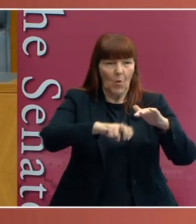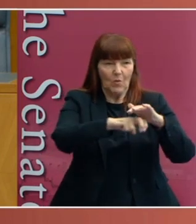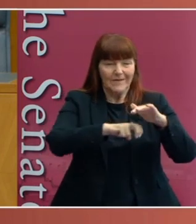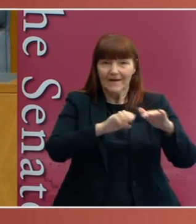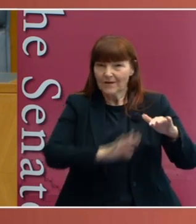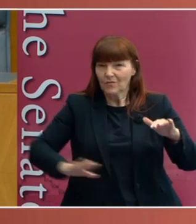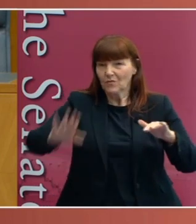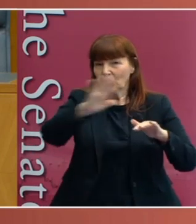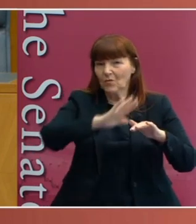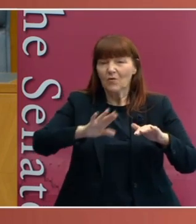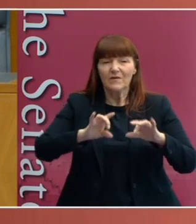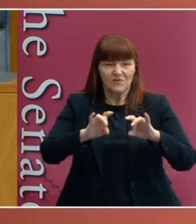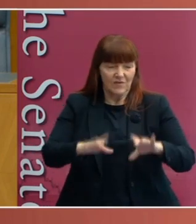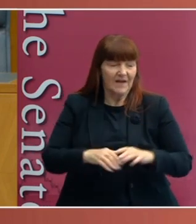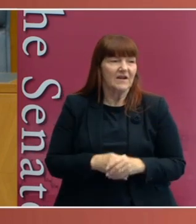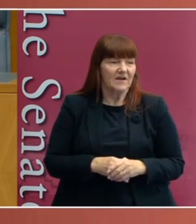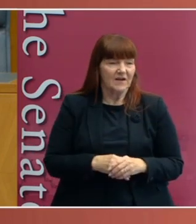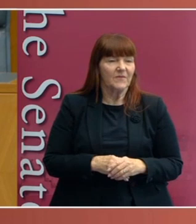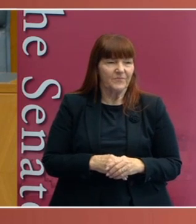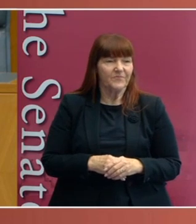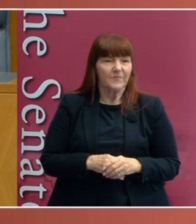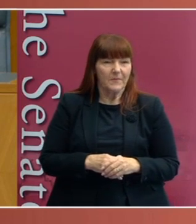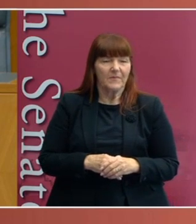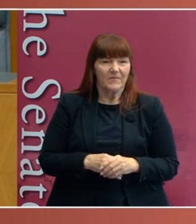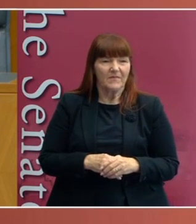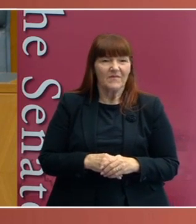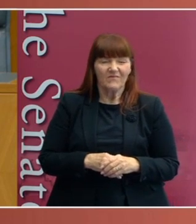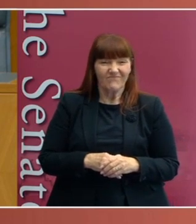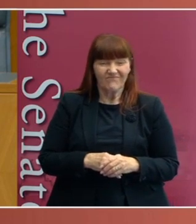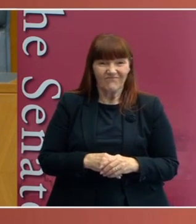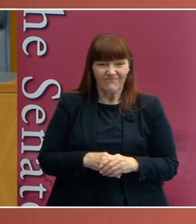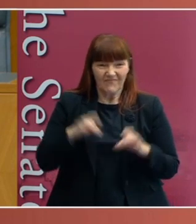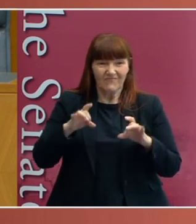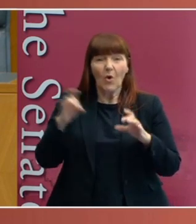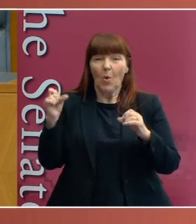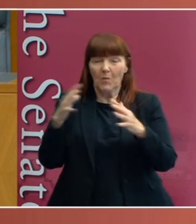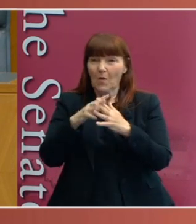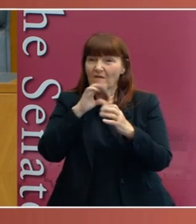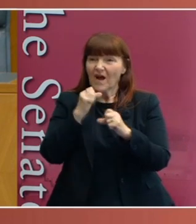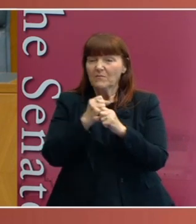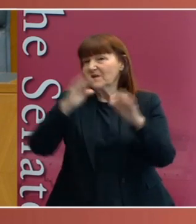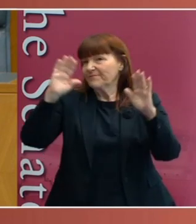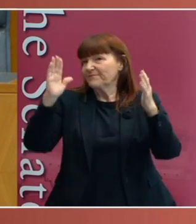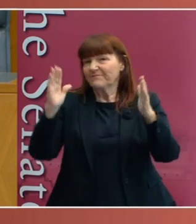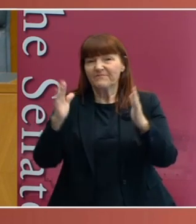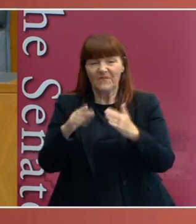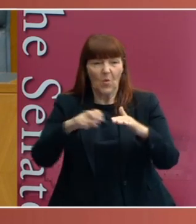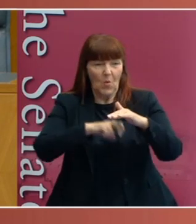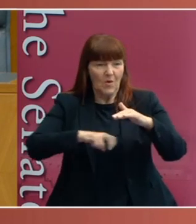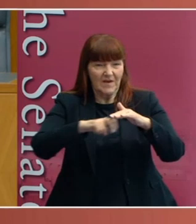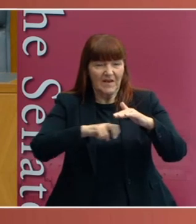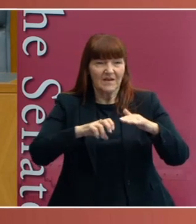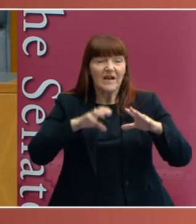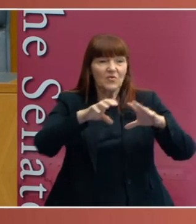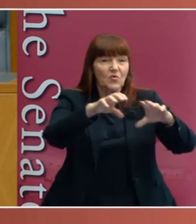entire country? It had run down its quarantine facilities in the past. had previously taken over the state ones. Then it